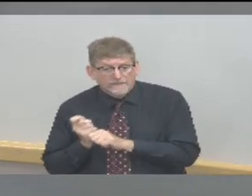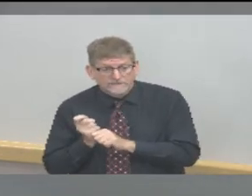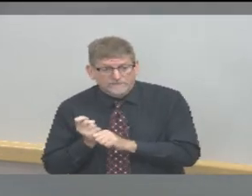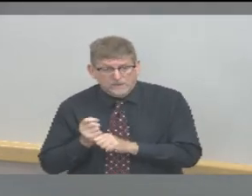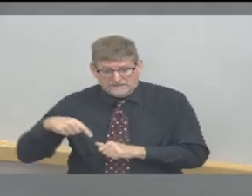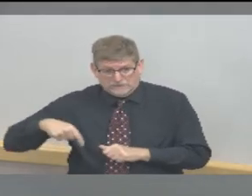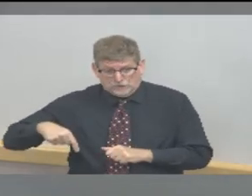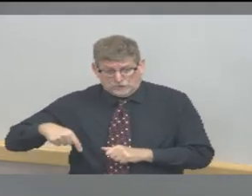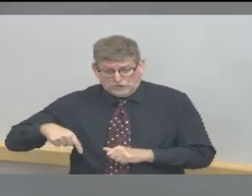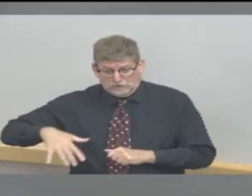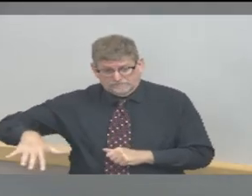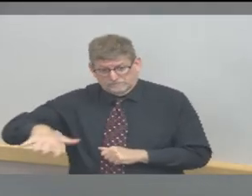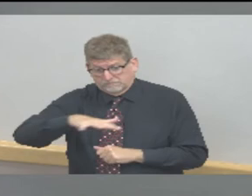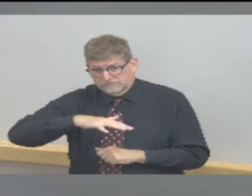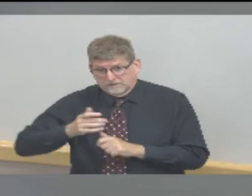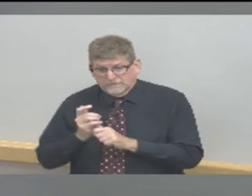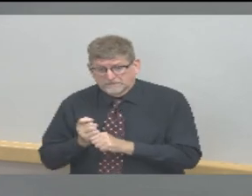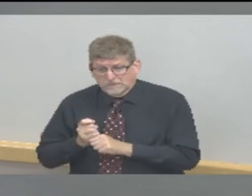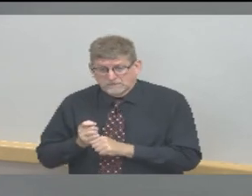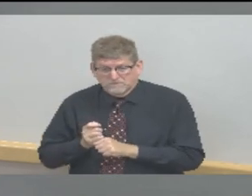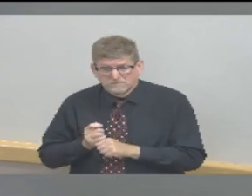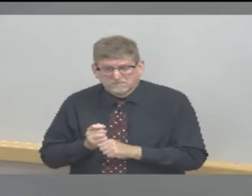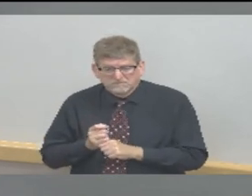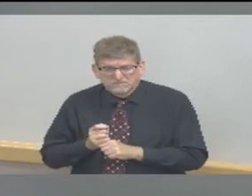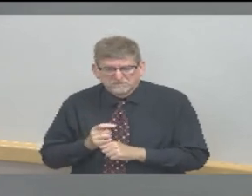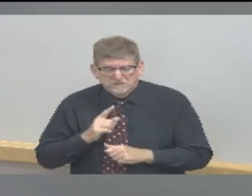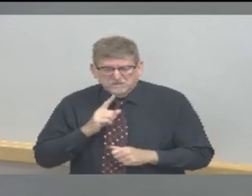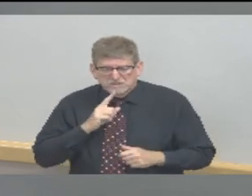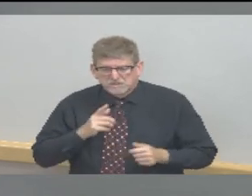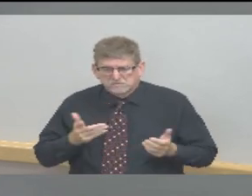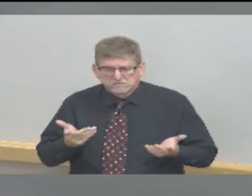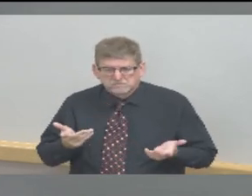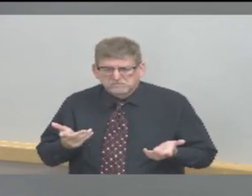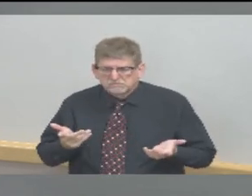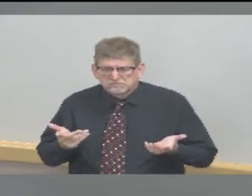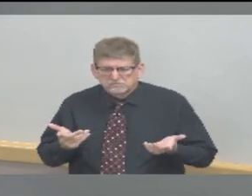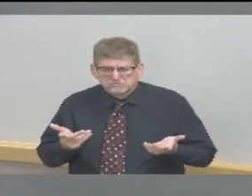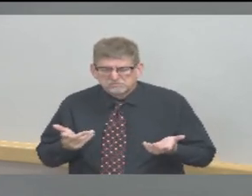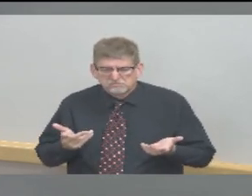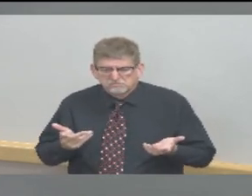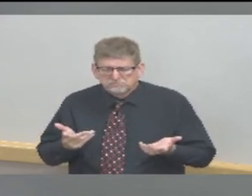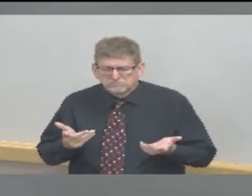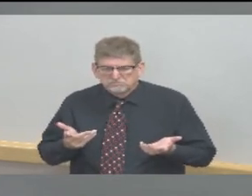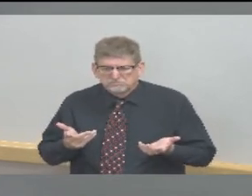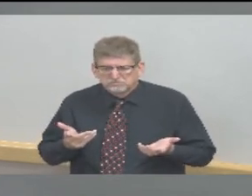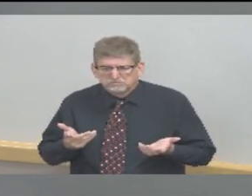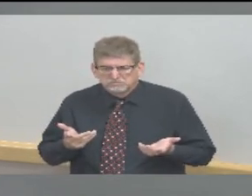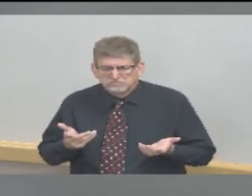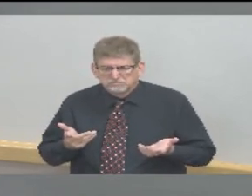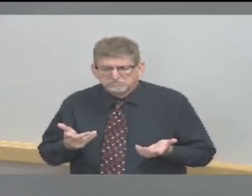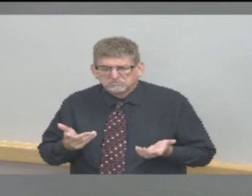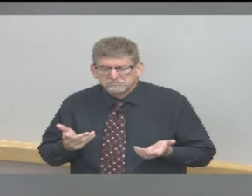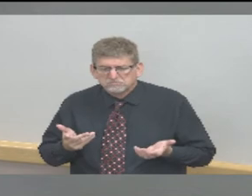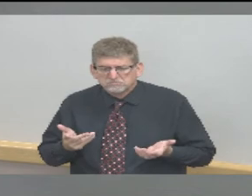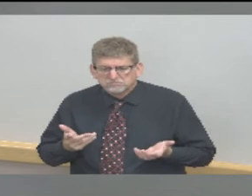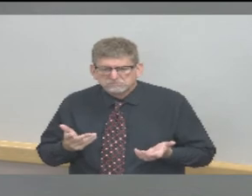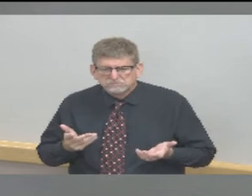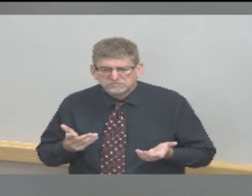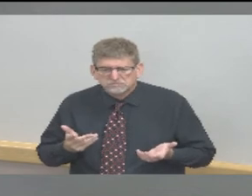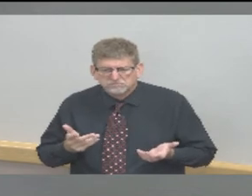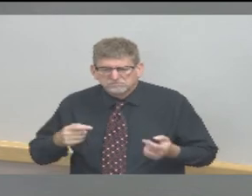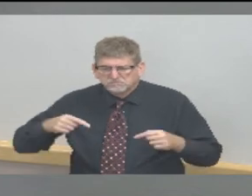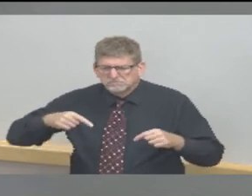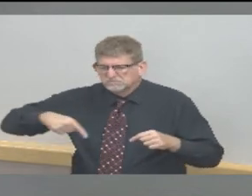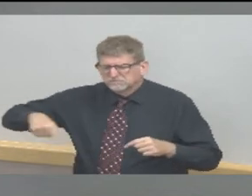concerned, that would be up to the leadership at the city and county level.